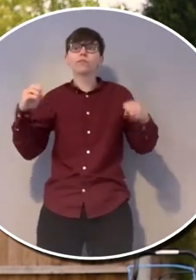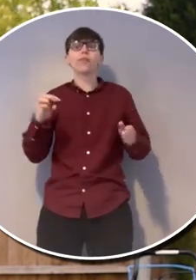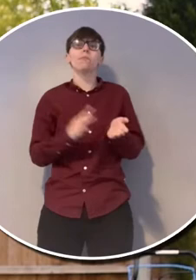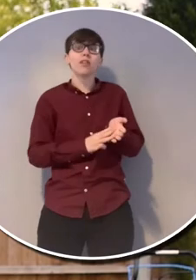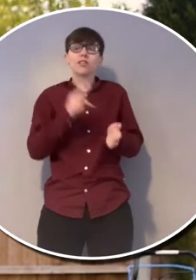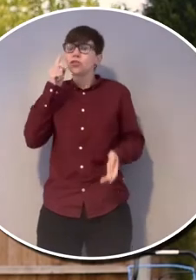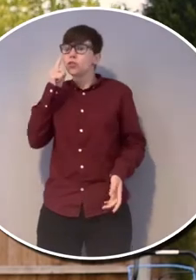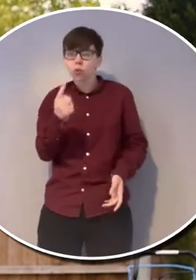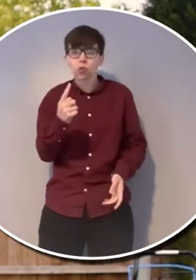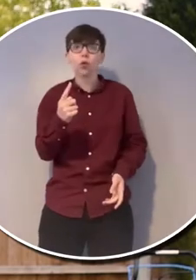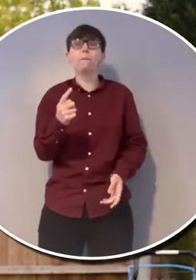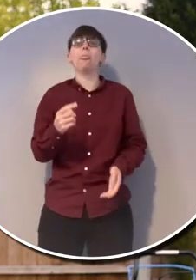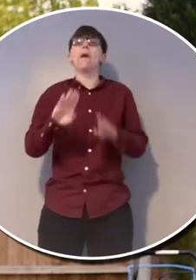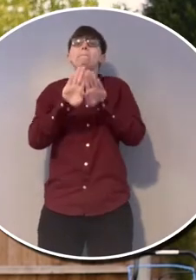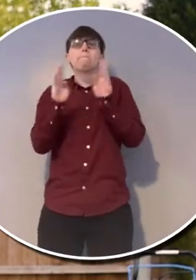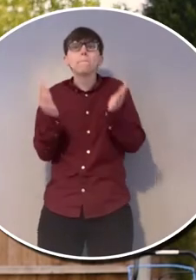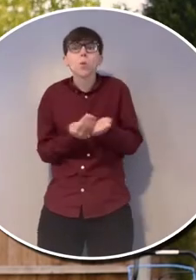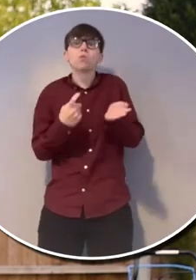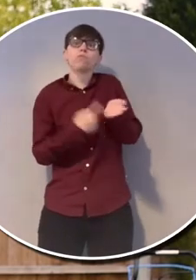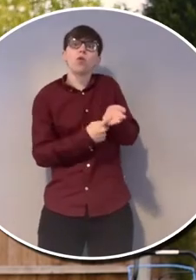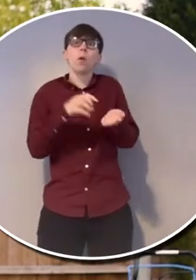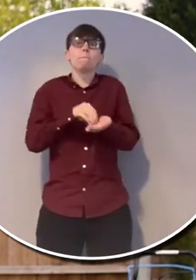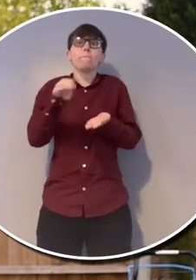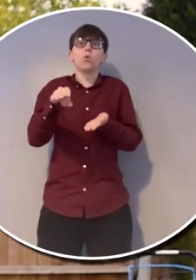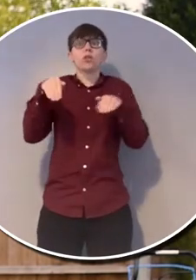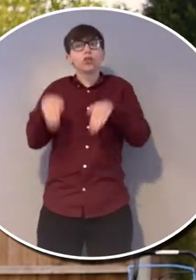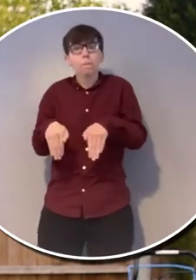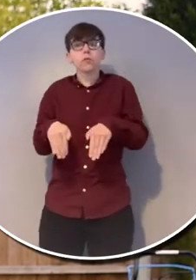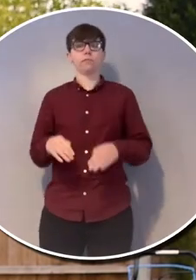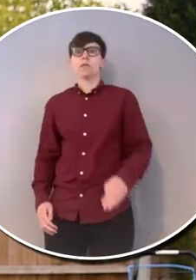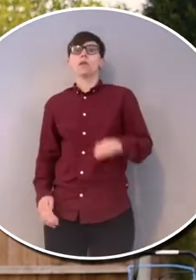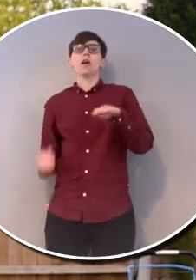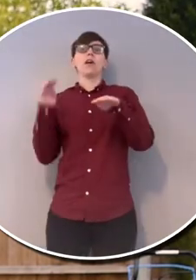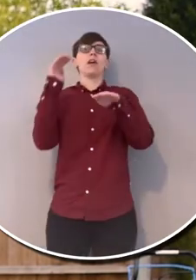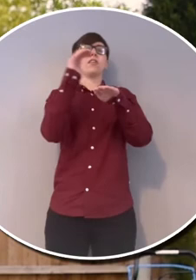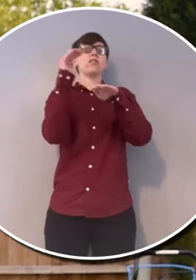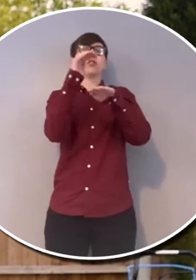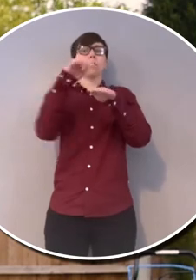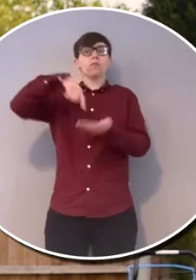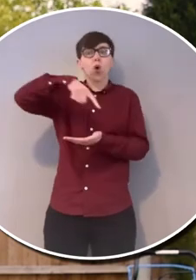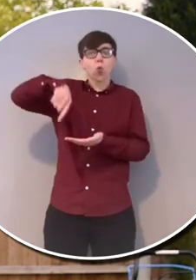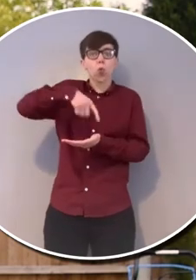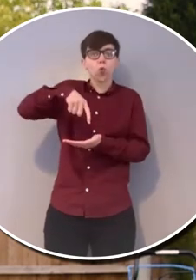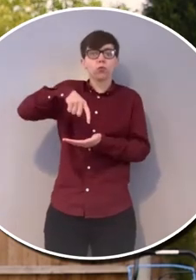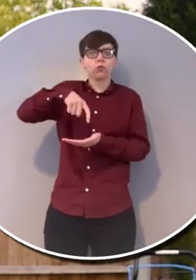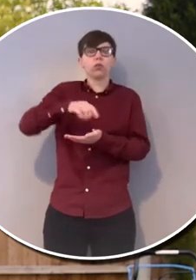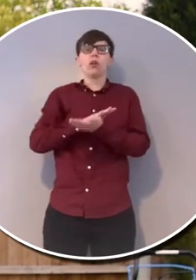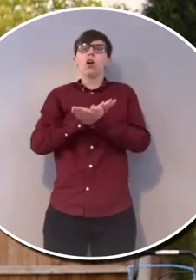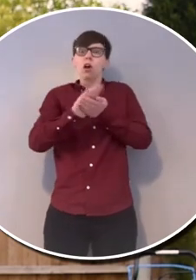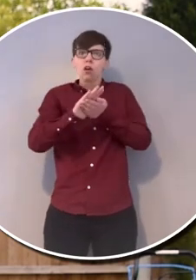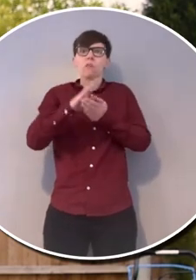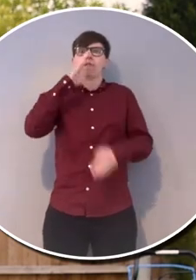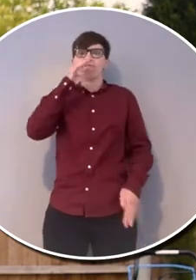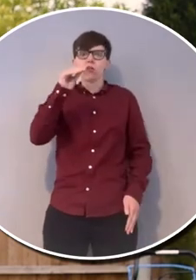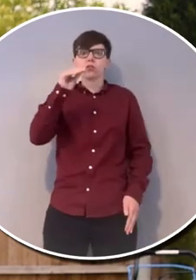the sausages. And she even found a ball that Rollo had bought at the shops. And so at the